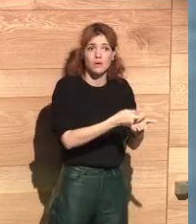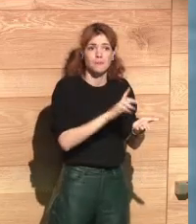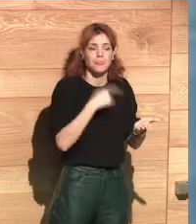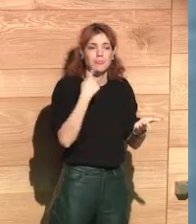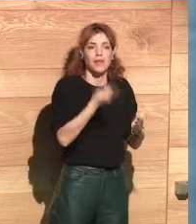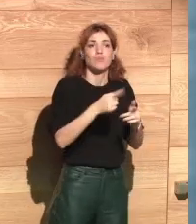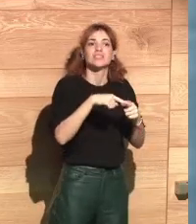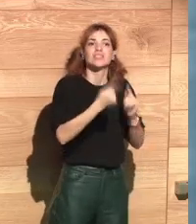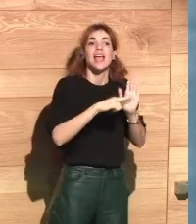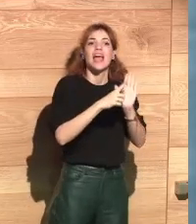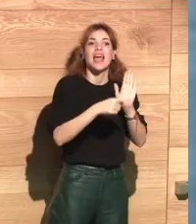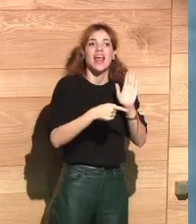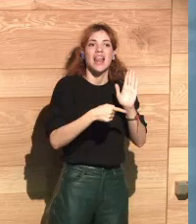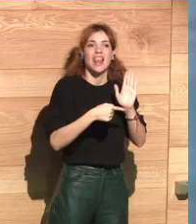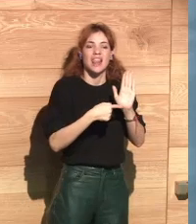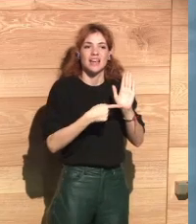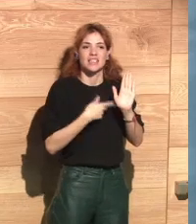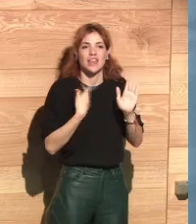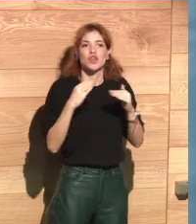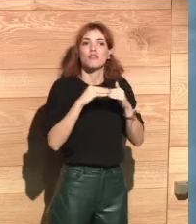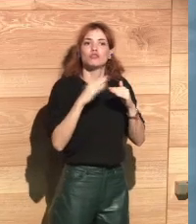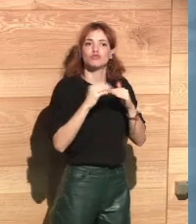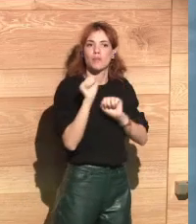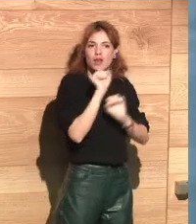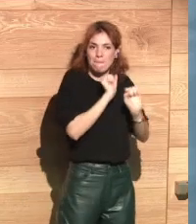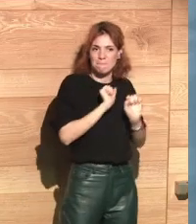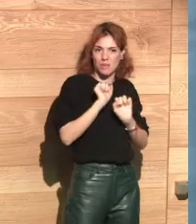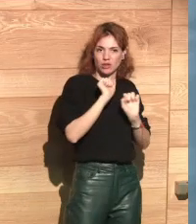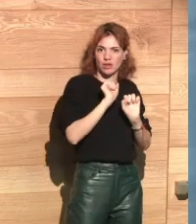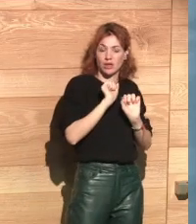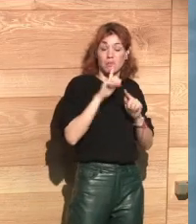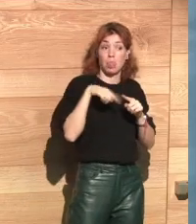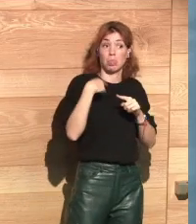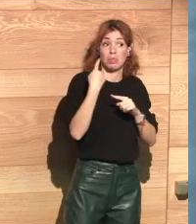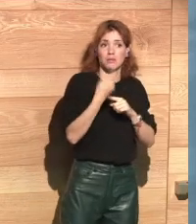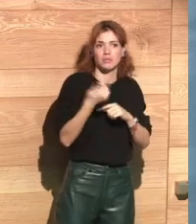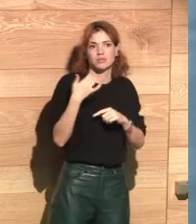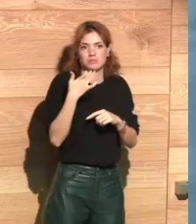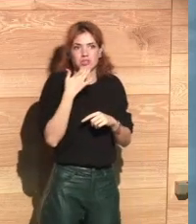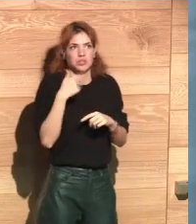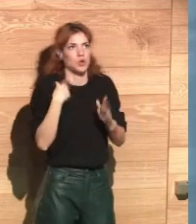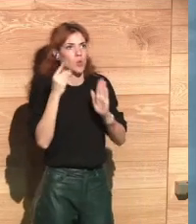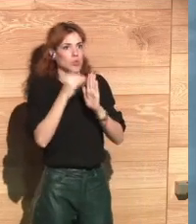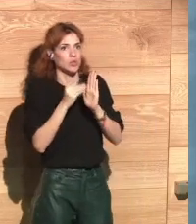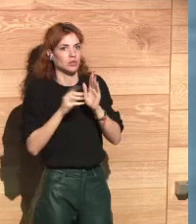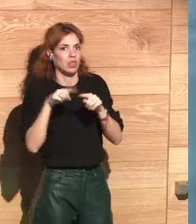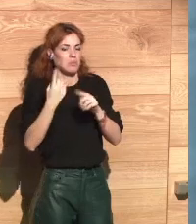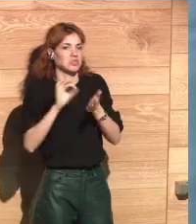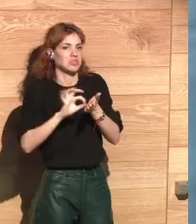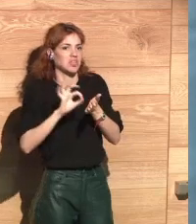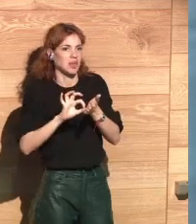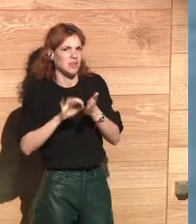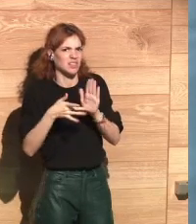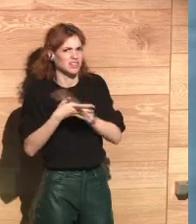I would be assisted by the regulations protecting the consumers' rights. But if I consent